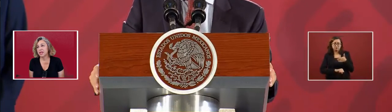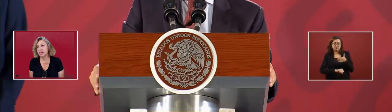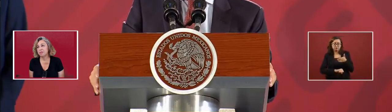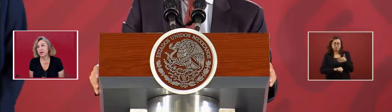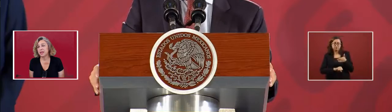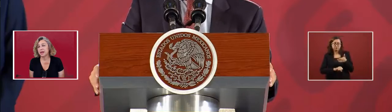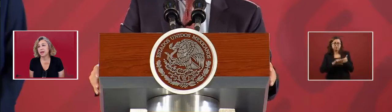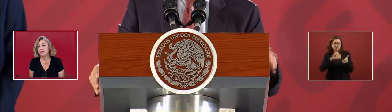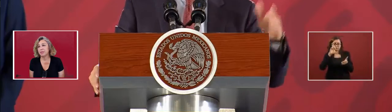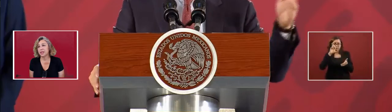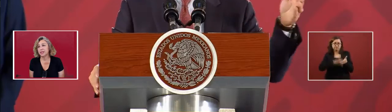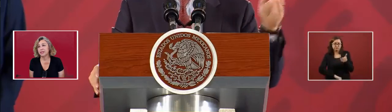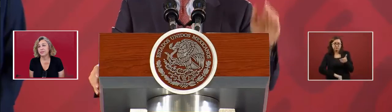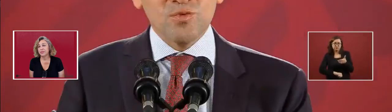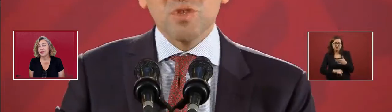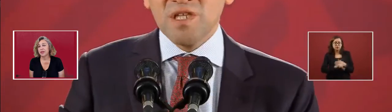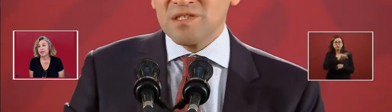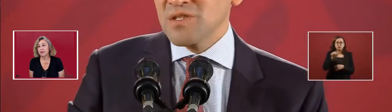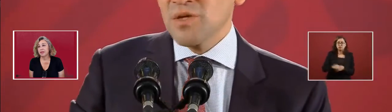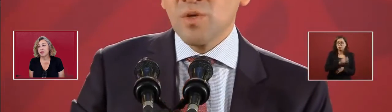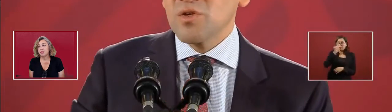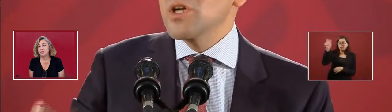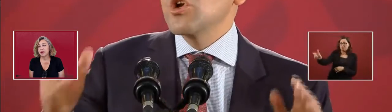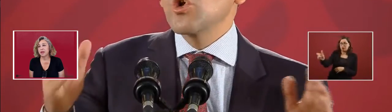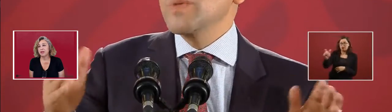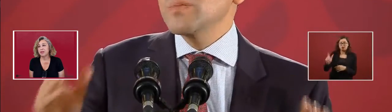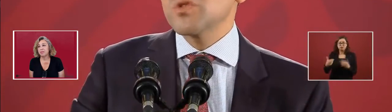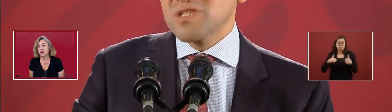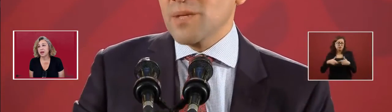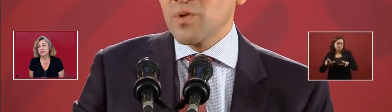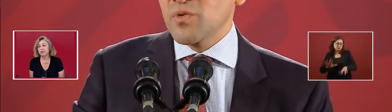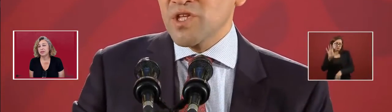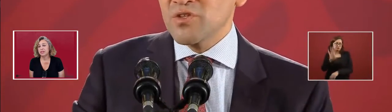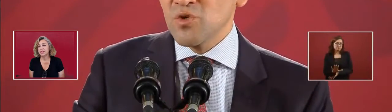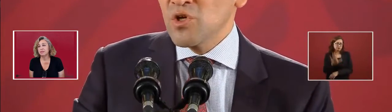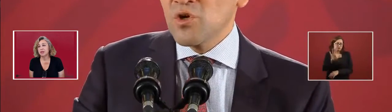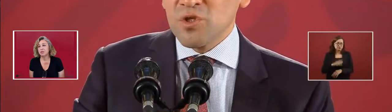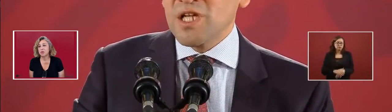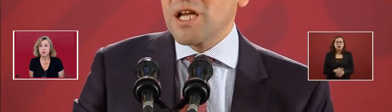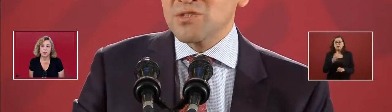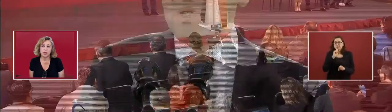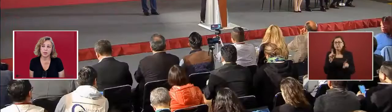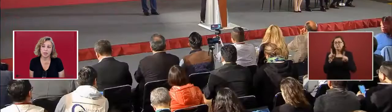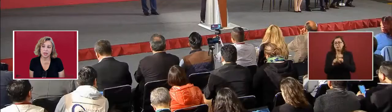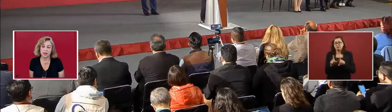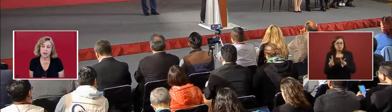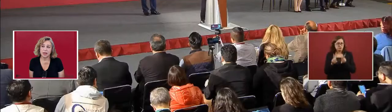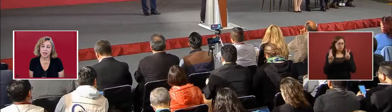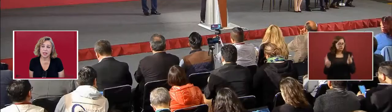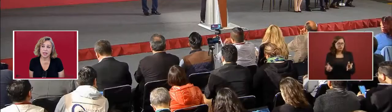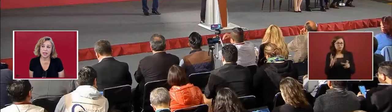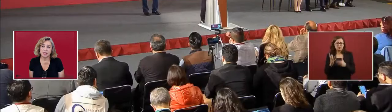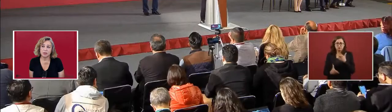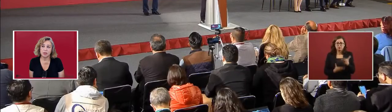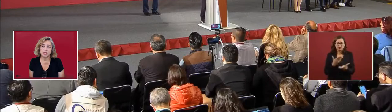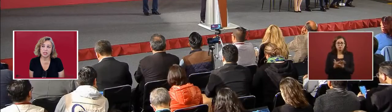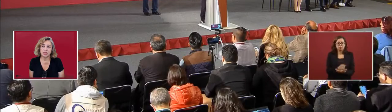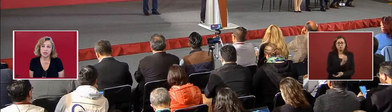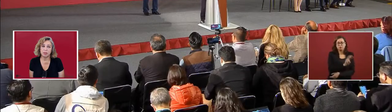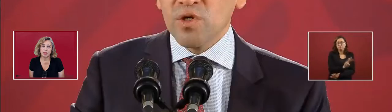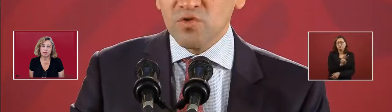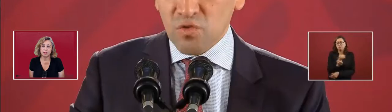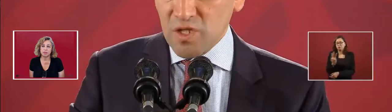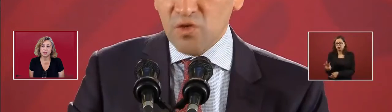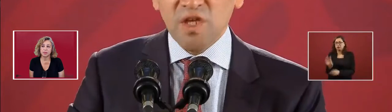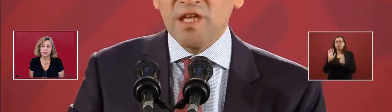it's retained by the companies, they will pay it on your behalf. The same thing we're proposing in the case with the